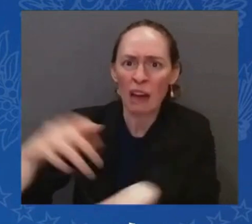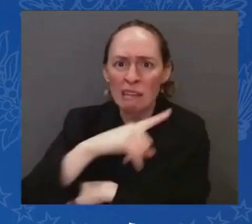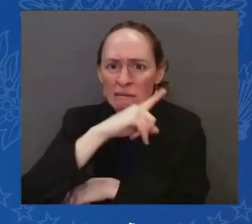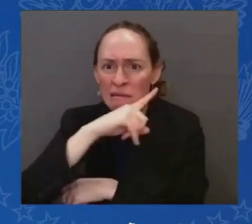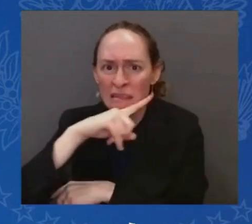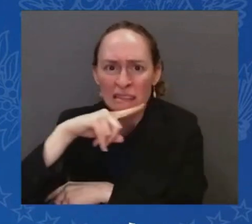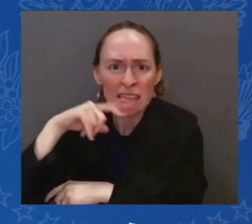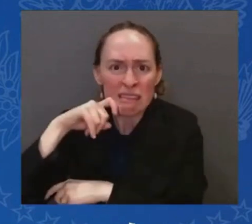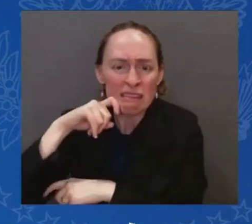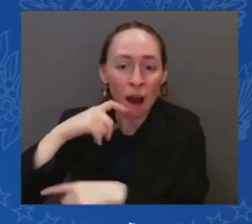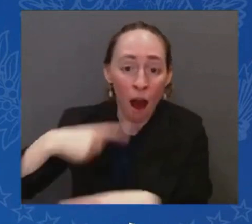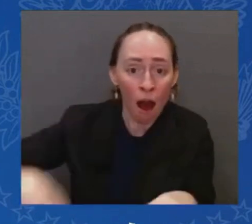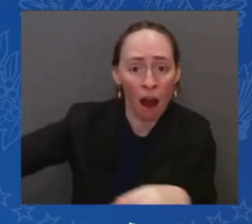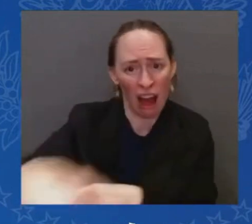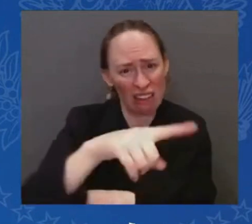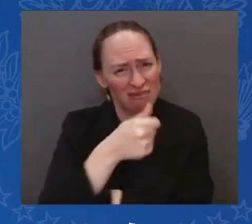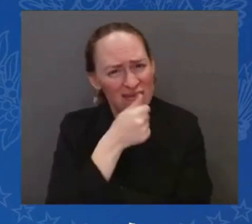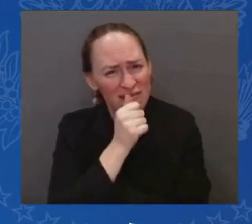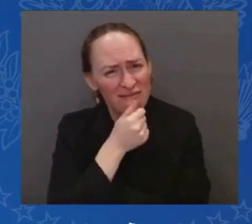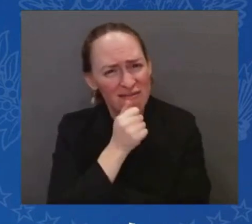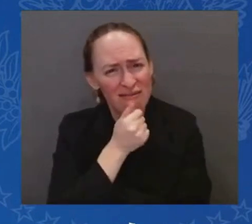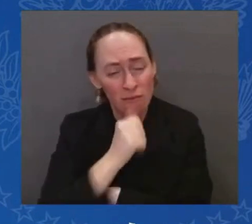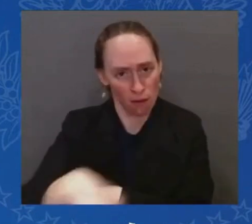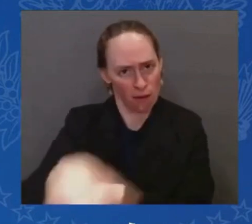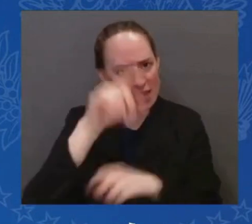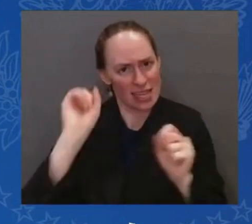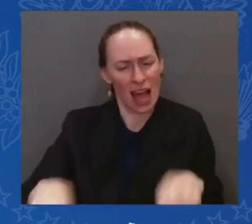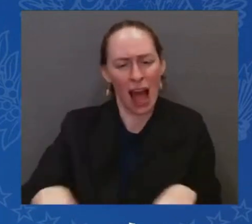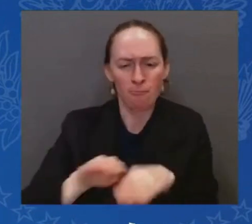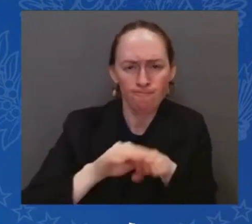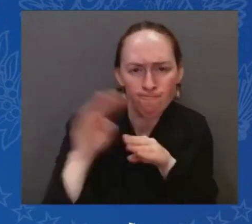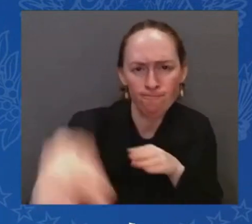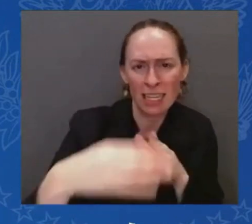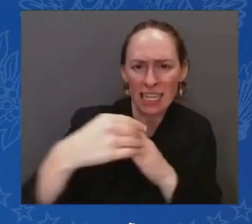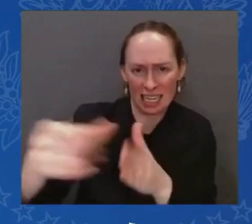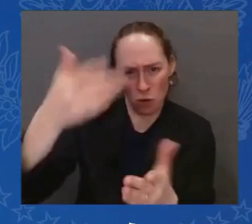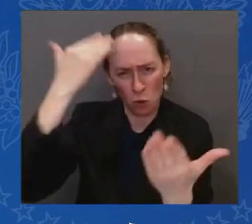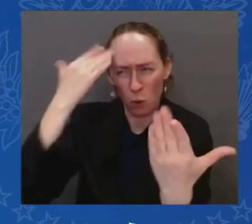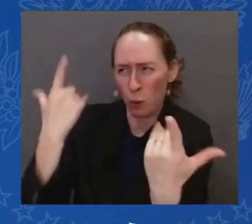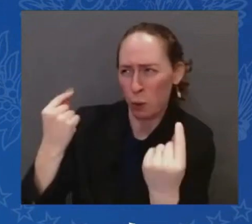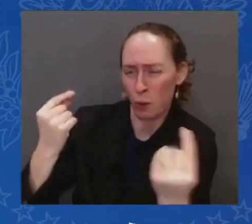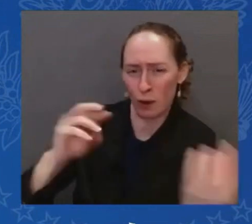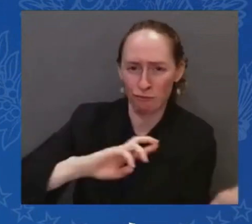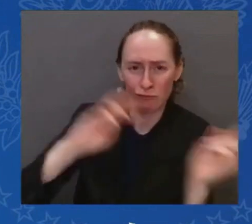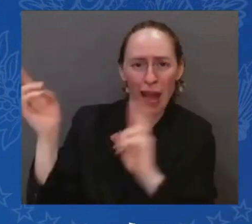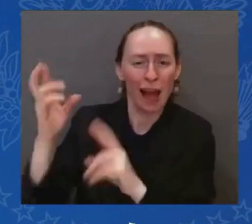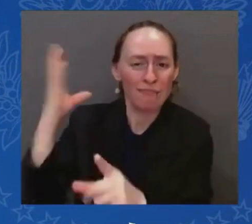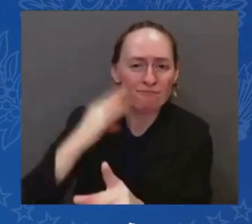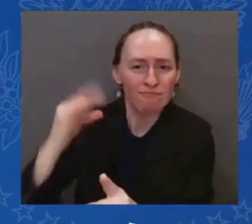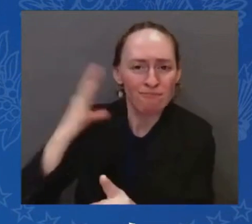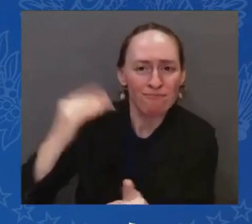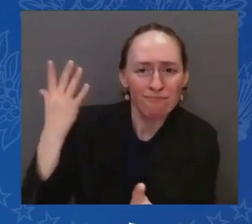Our administration last year secured the first-ever advanced funding for Indian Health Services.